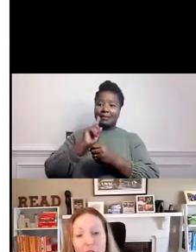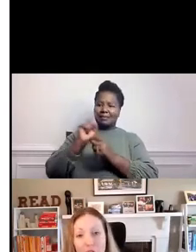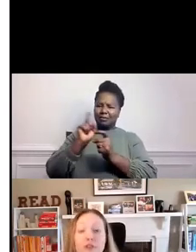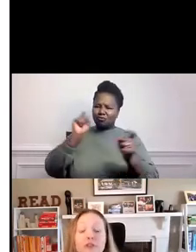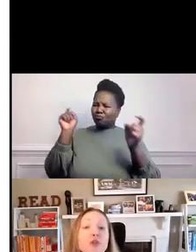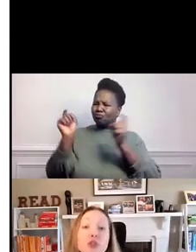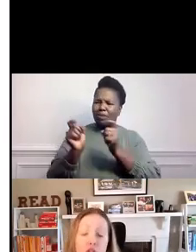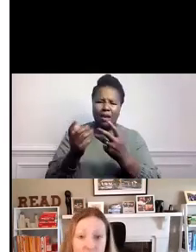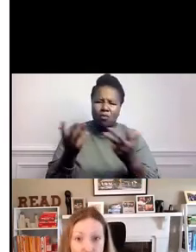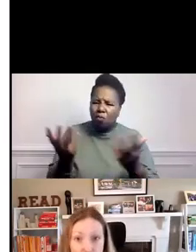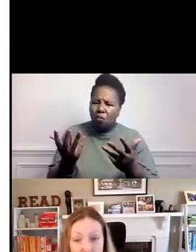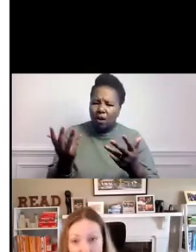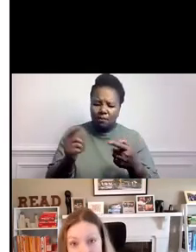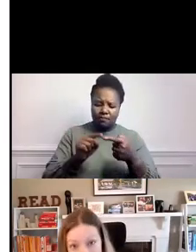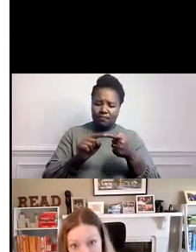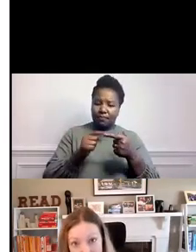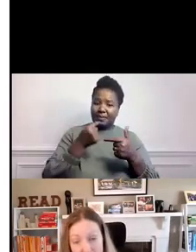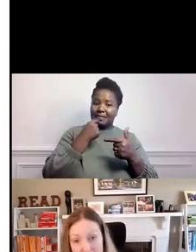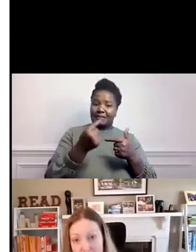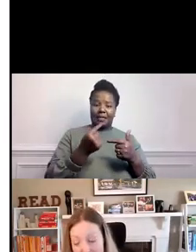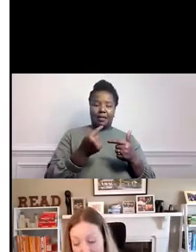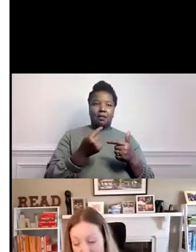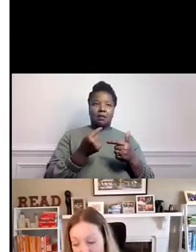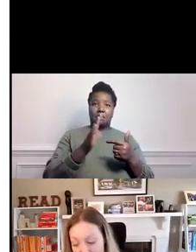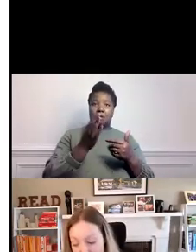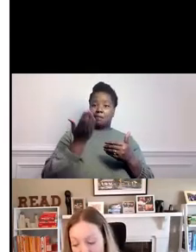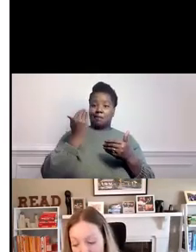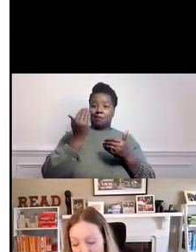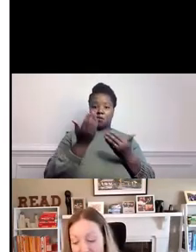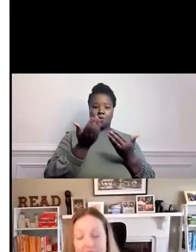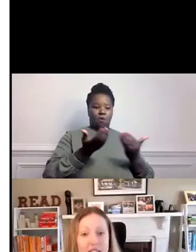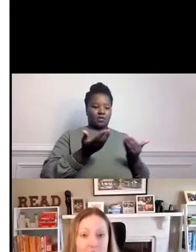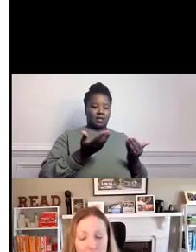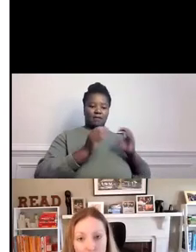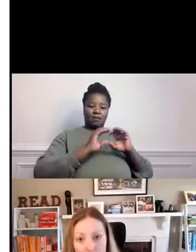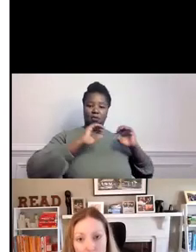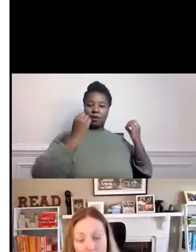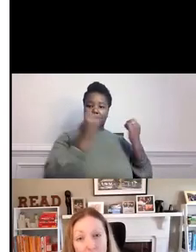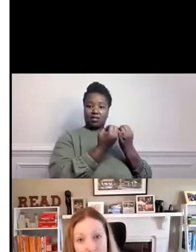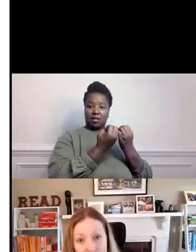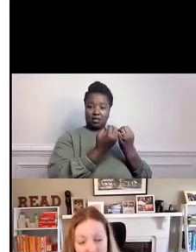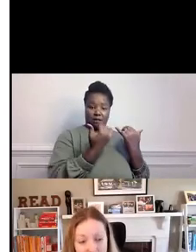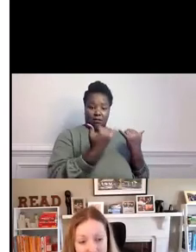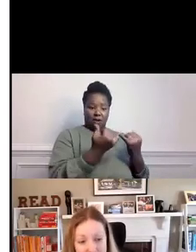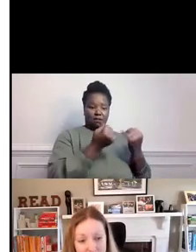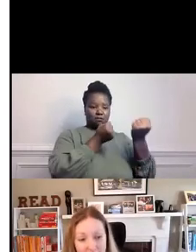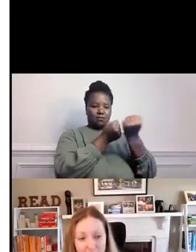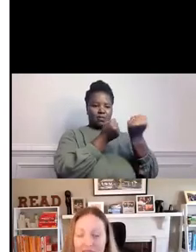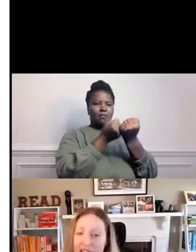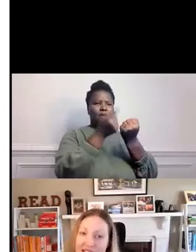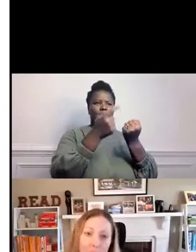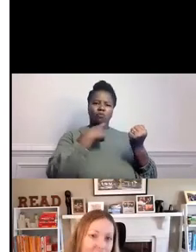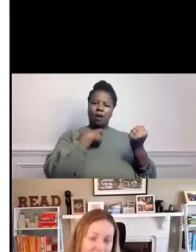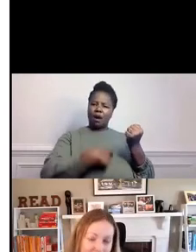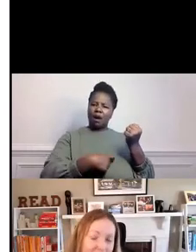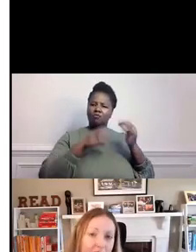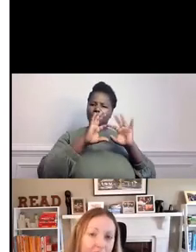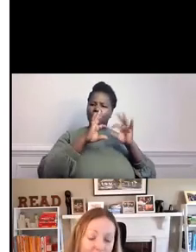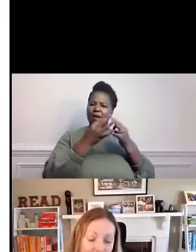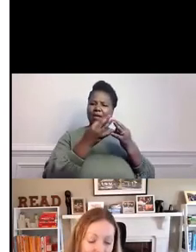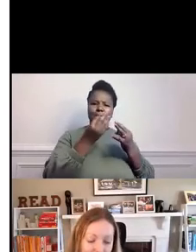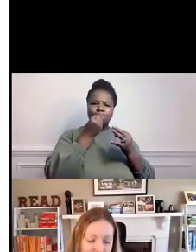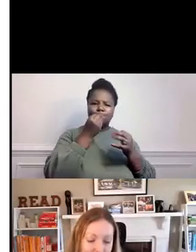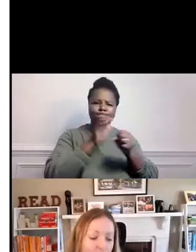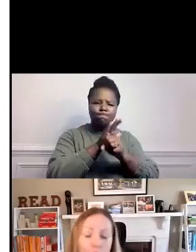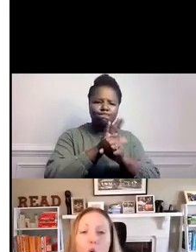for example, a food service organization in the midst of the need to support hungry families, because that wasn't